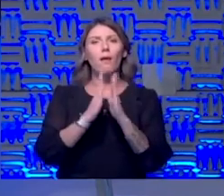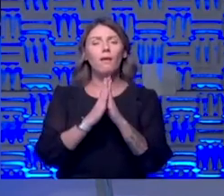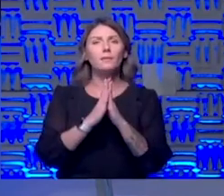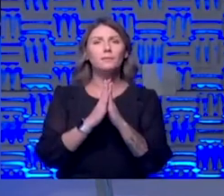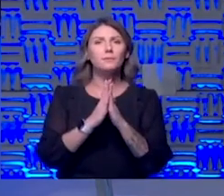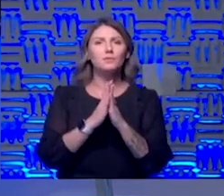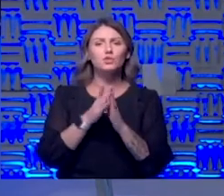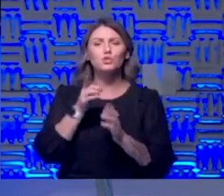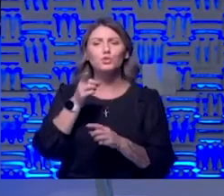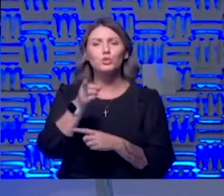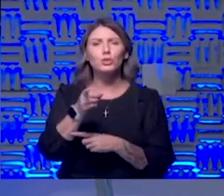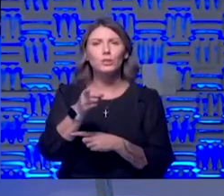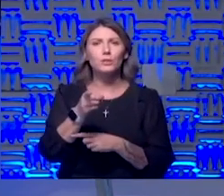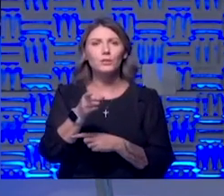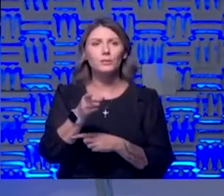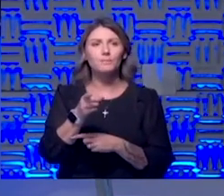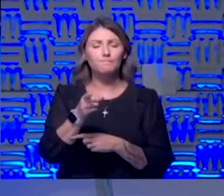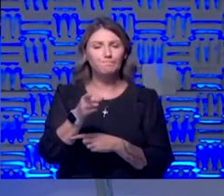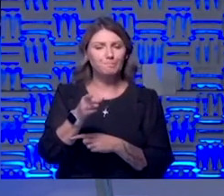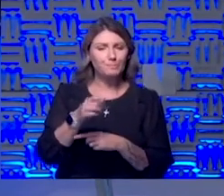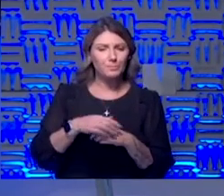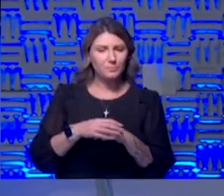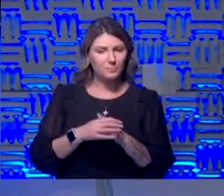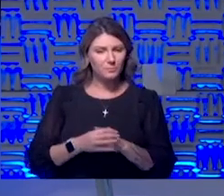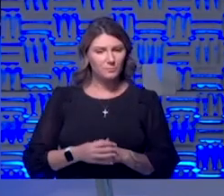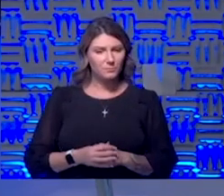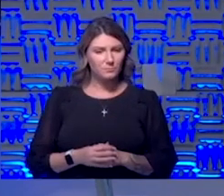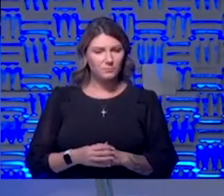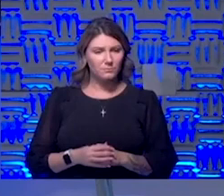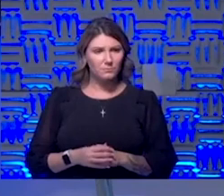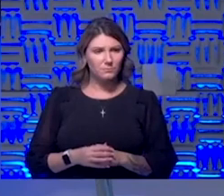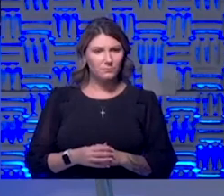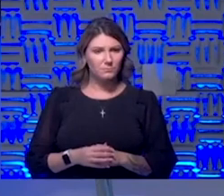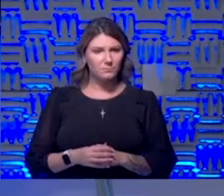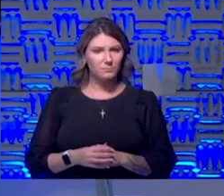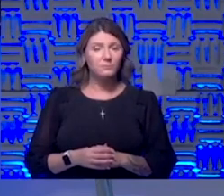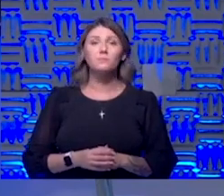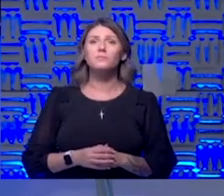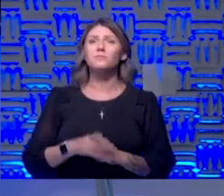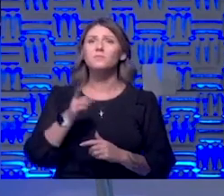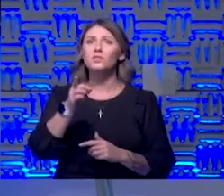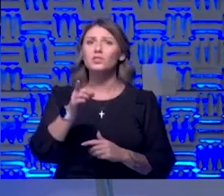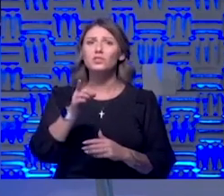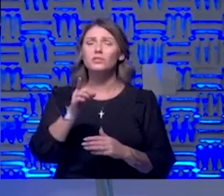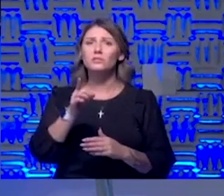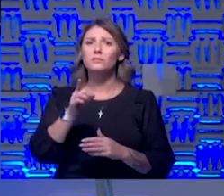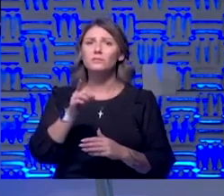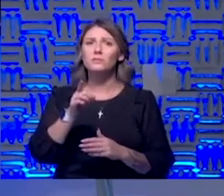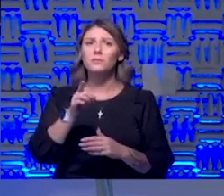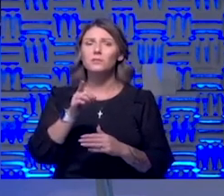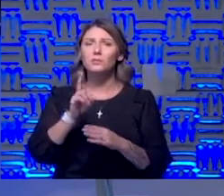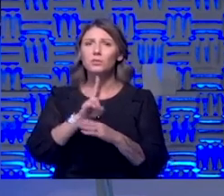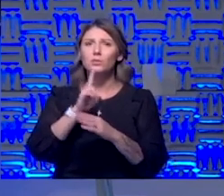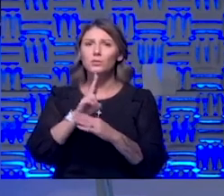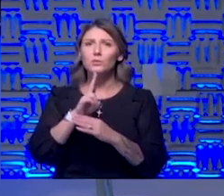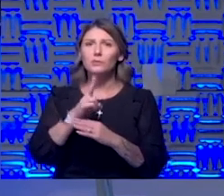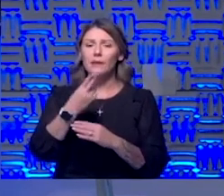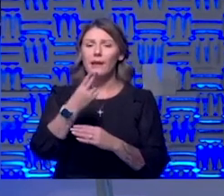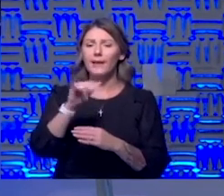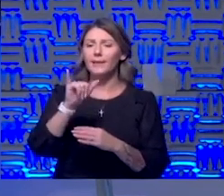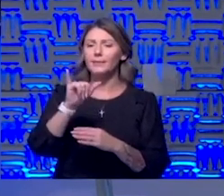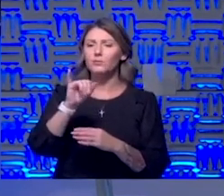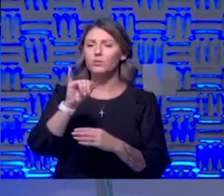that she is taking uh hydroxychloroquine for lupus